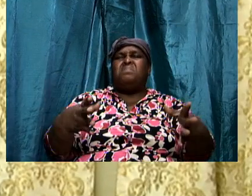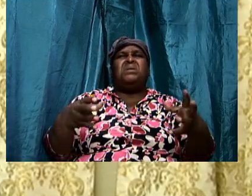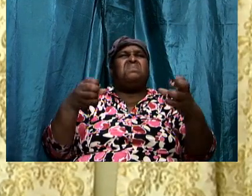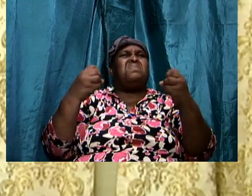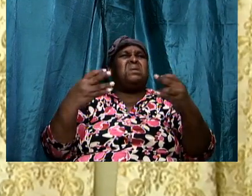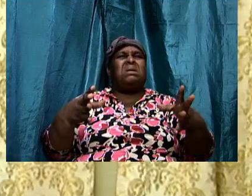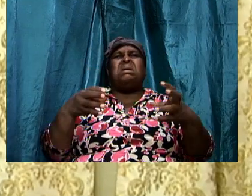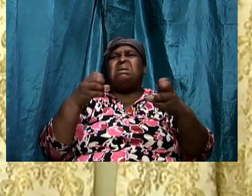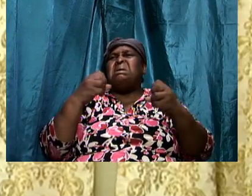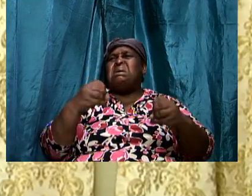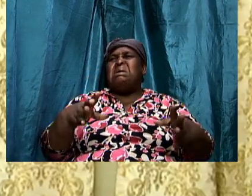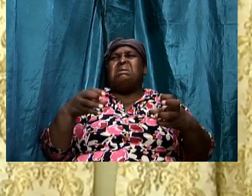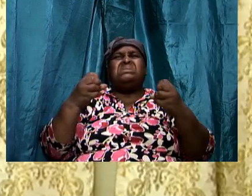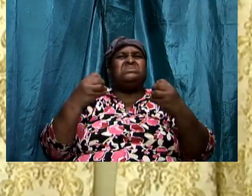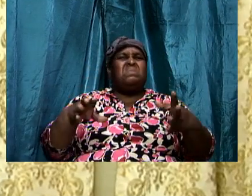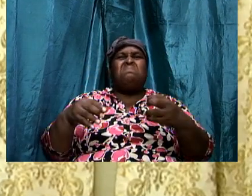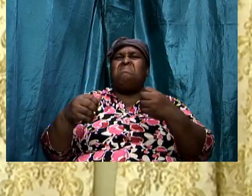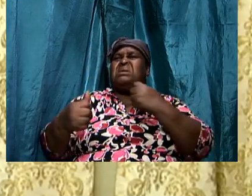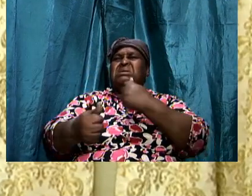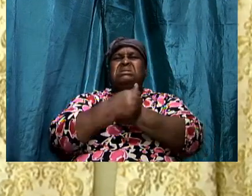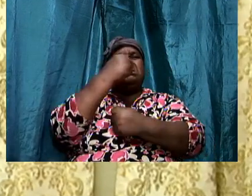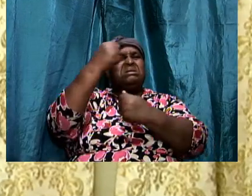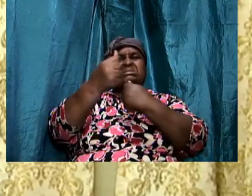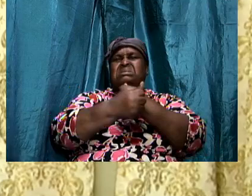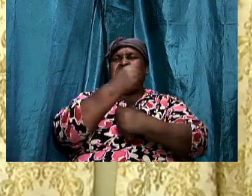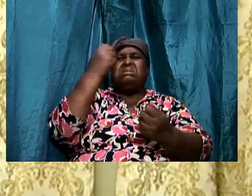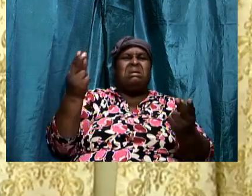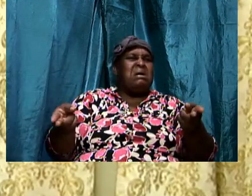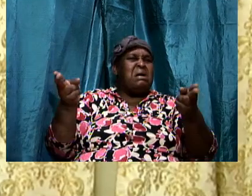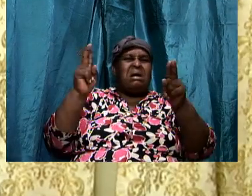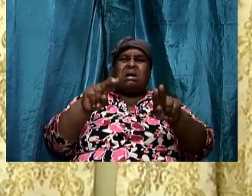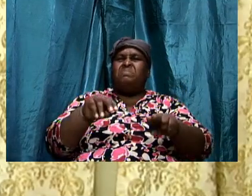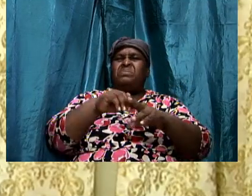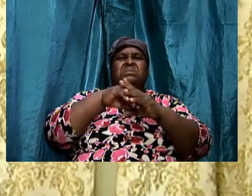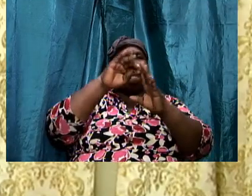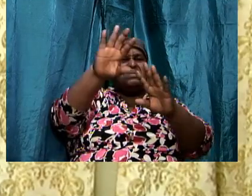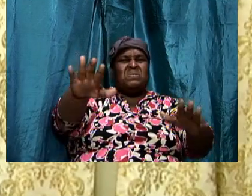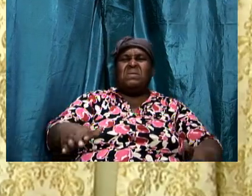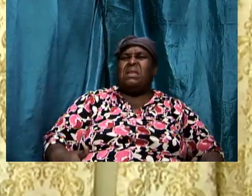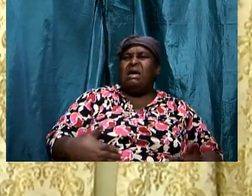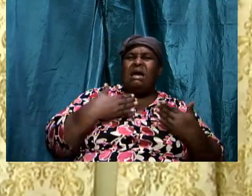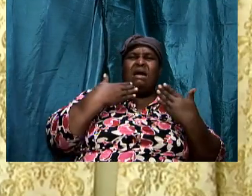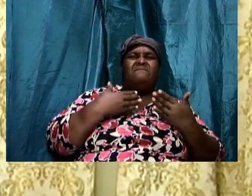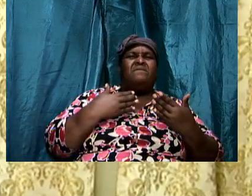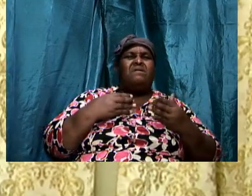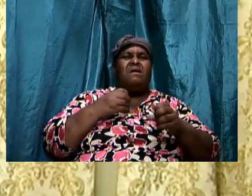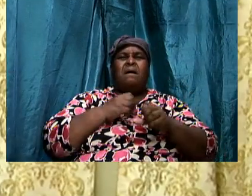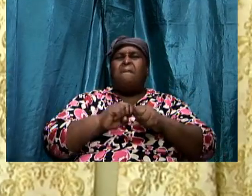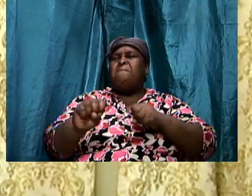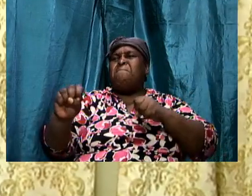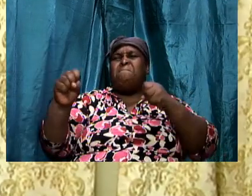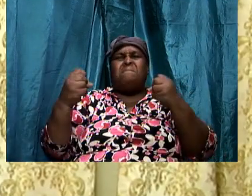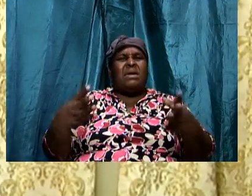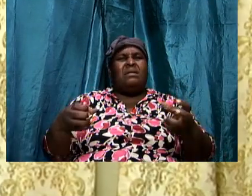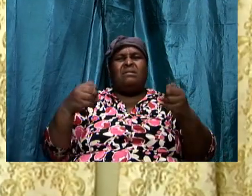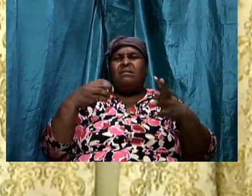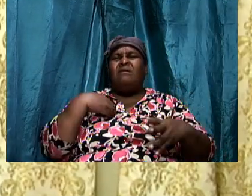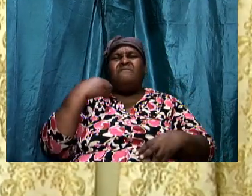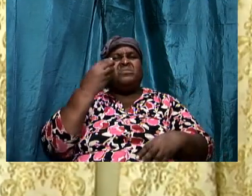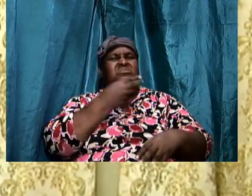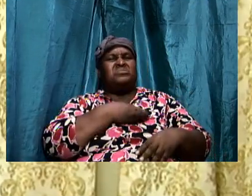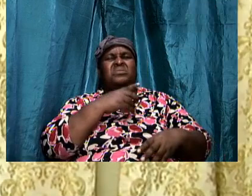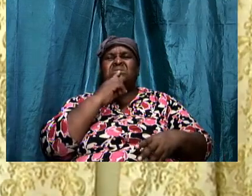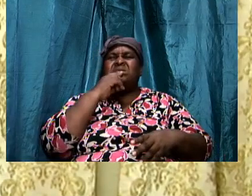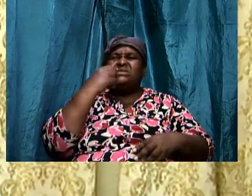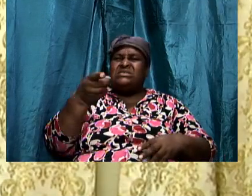trauma in your life that you are going to wish many are going to say oh i wish i can find repentance now and might